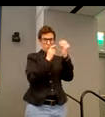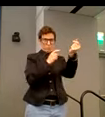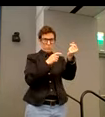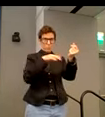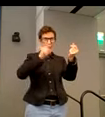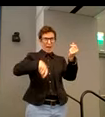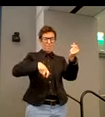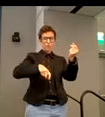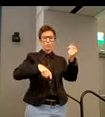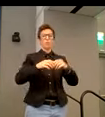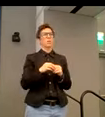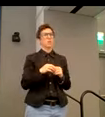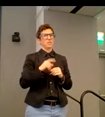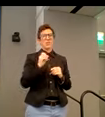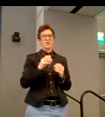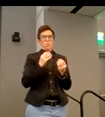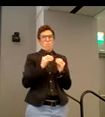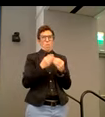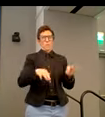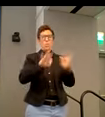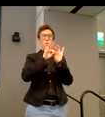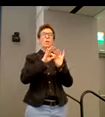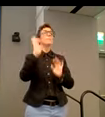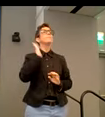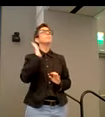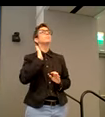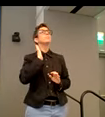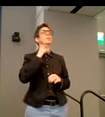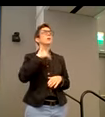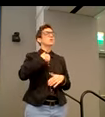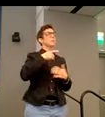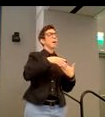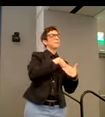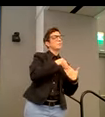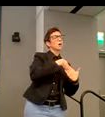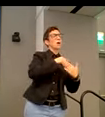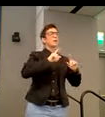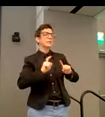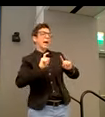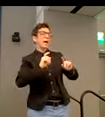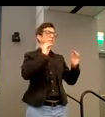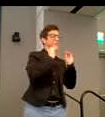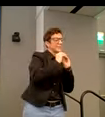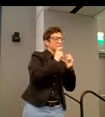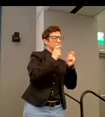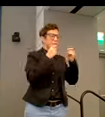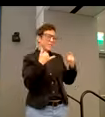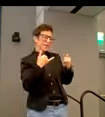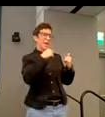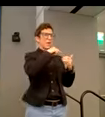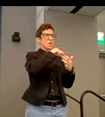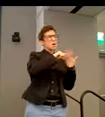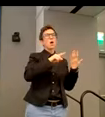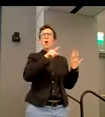is even more important, right? Uh, before we may have a grace period in which we go to fix debt and address issues later